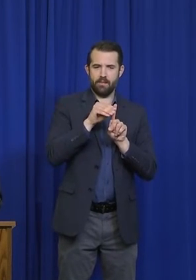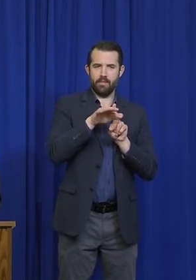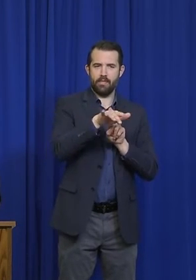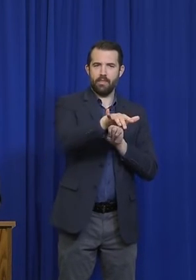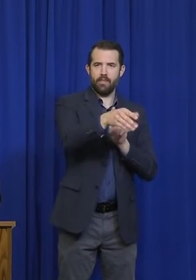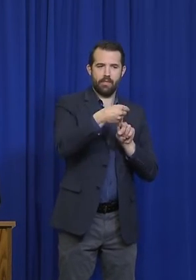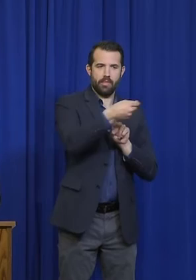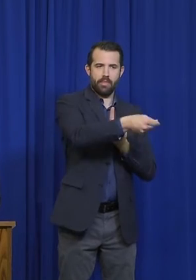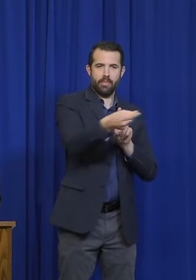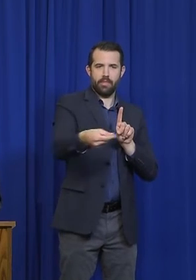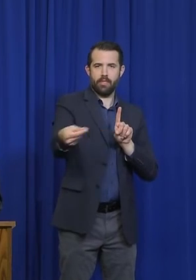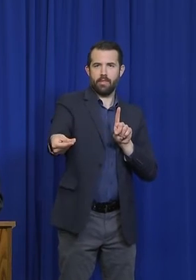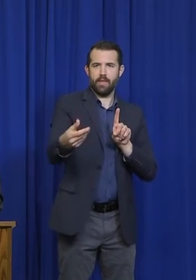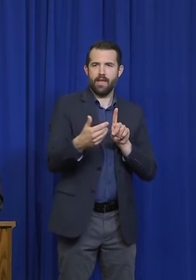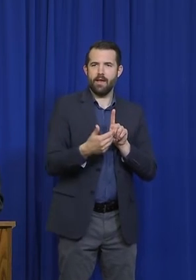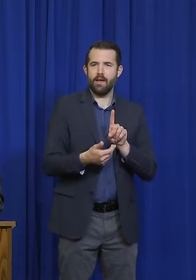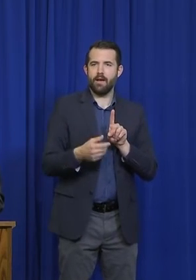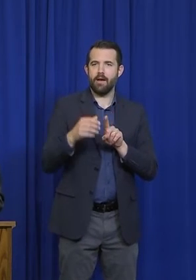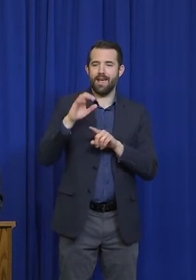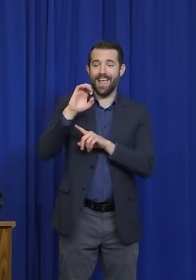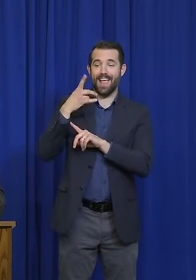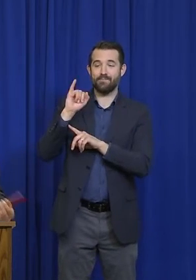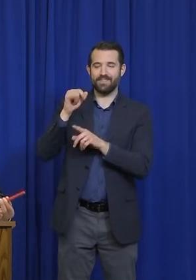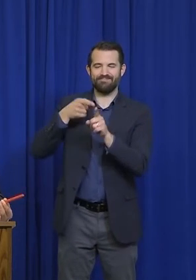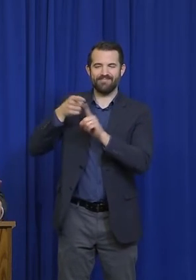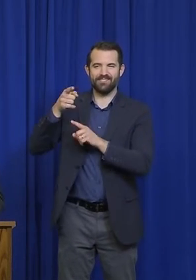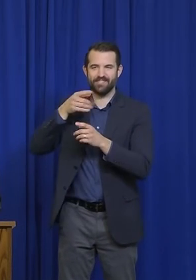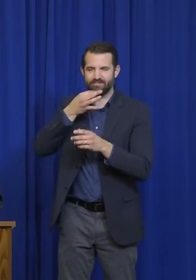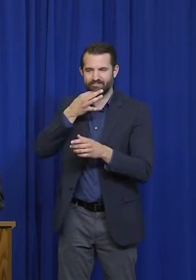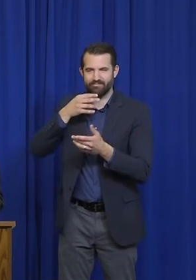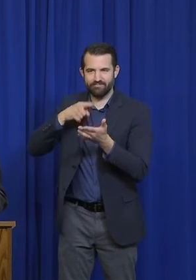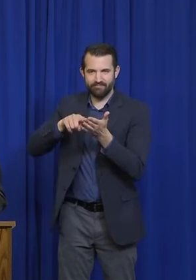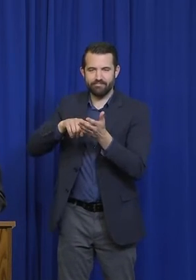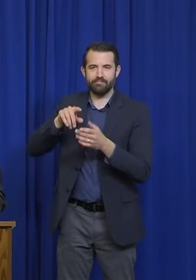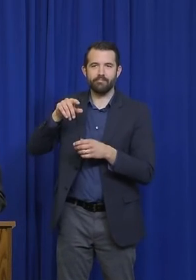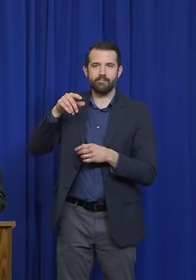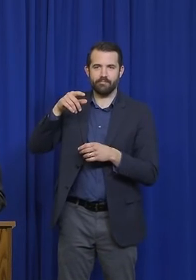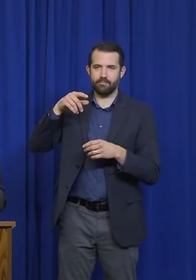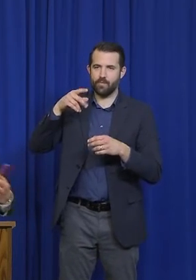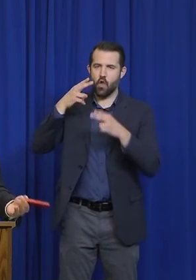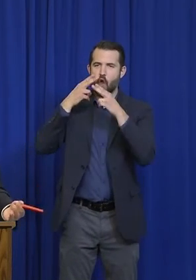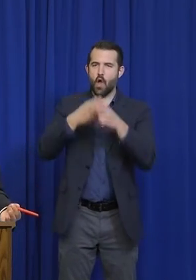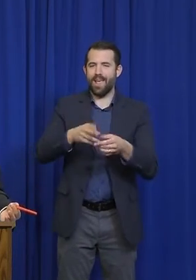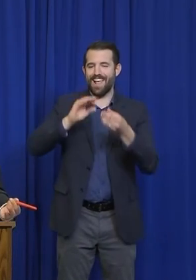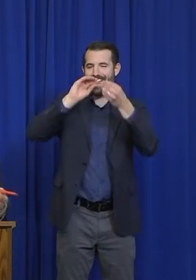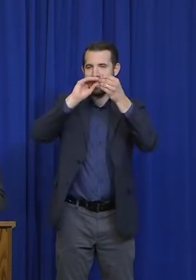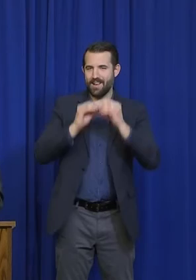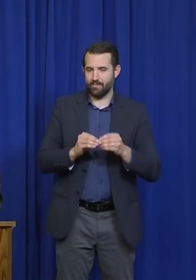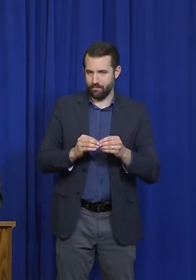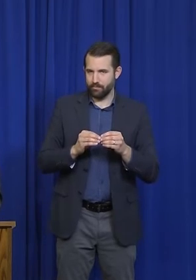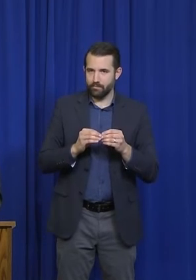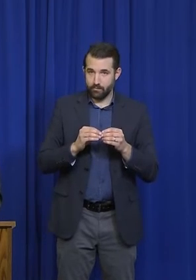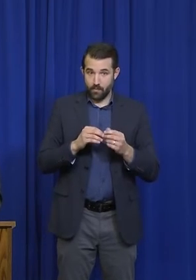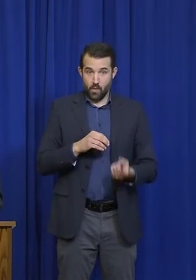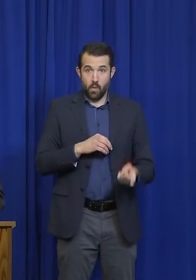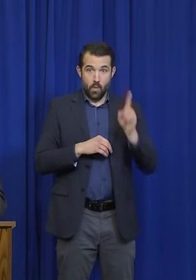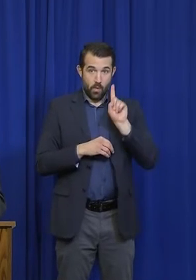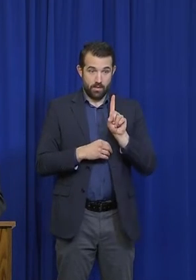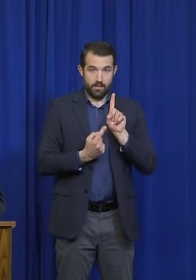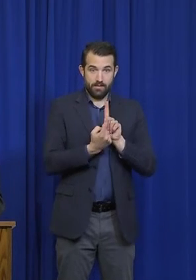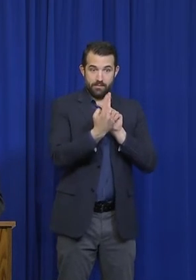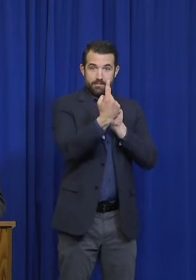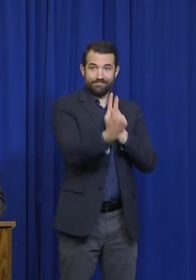sometimes boil that down to a single number. And when it's above one, we know that the outbreak is expanding. And when it falls below,